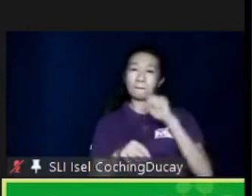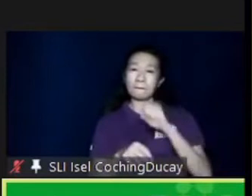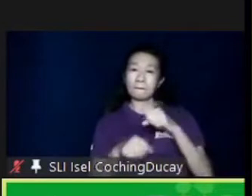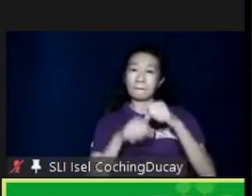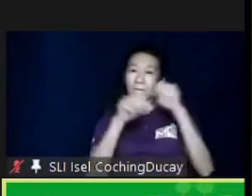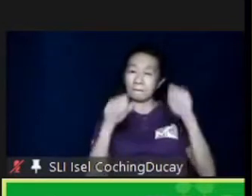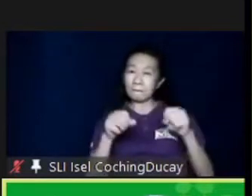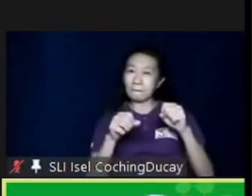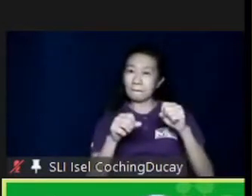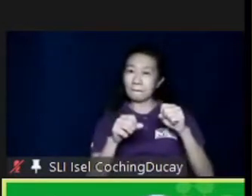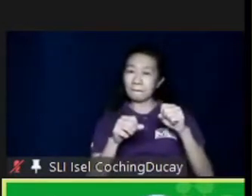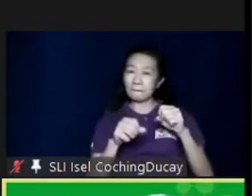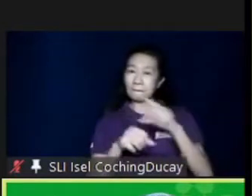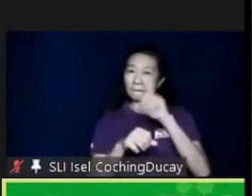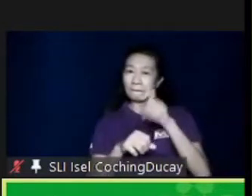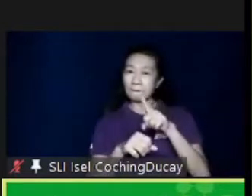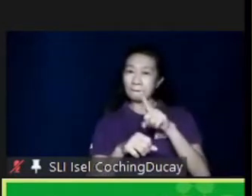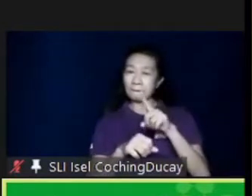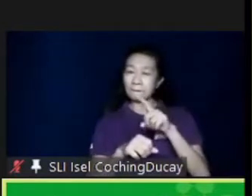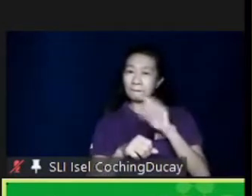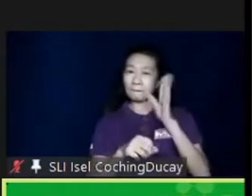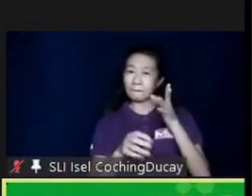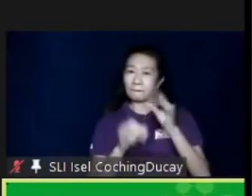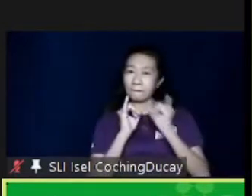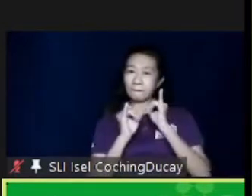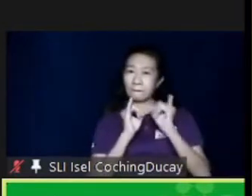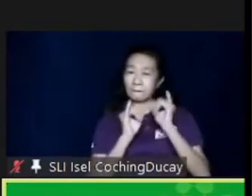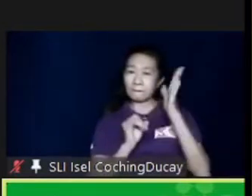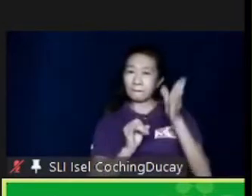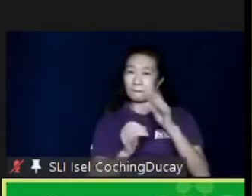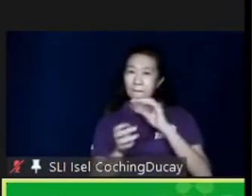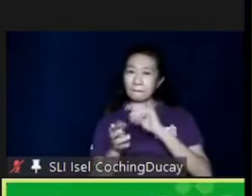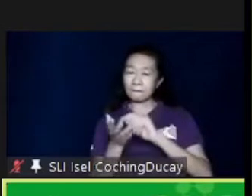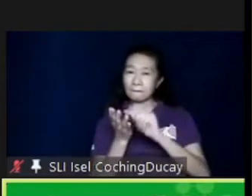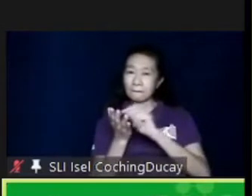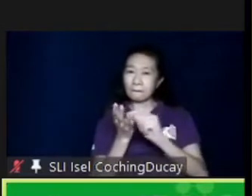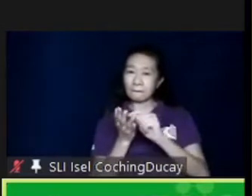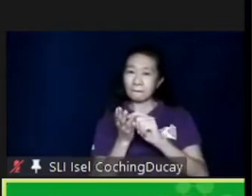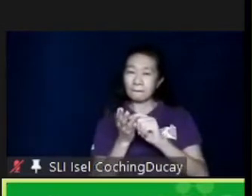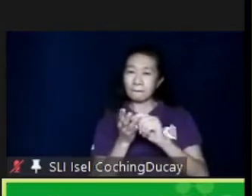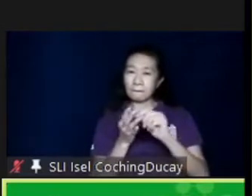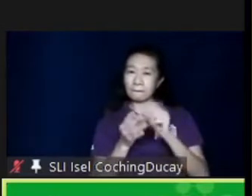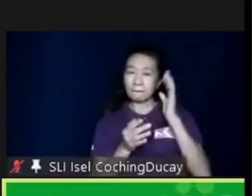want, I asked them, are you going to interview? No, it's going to be a practical thing. It's going to be